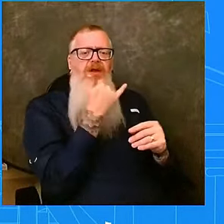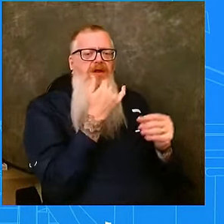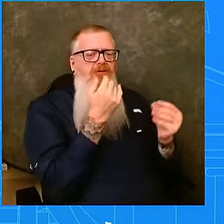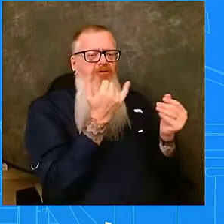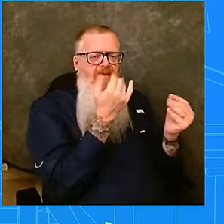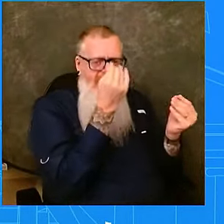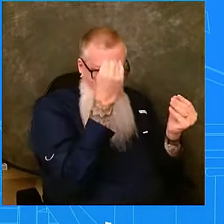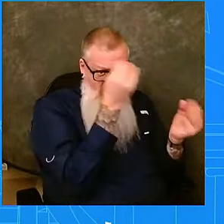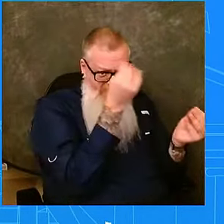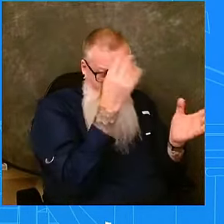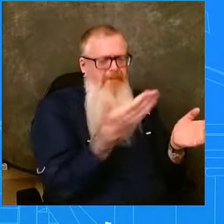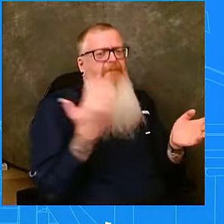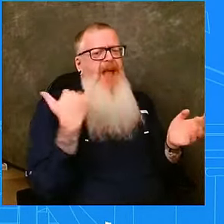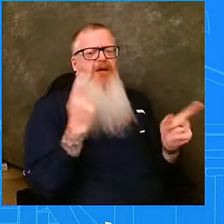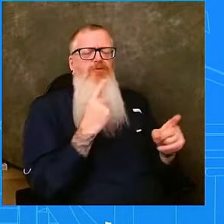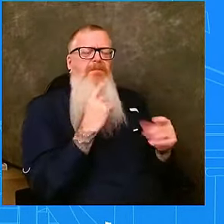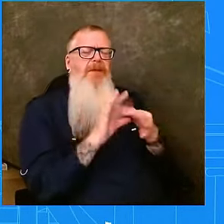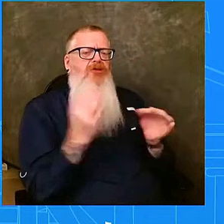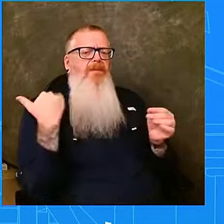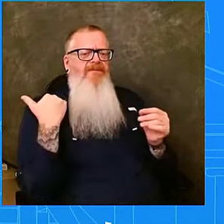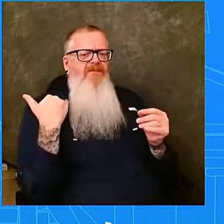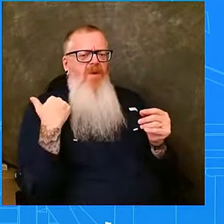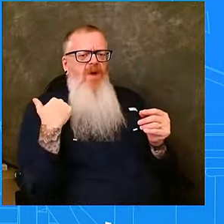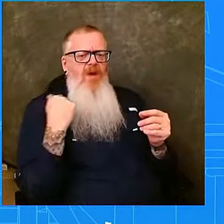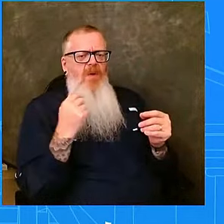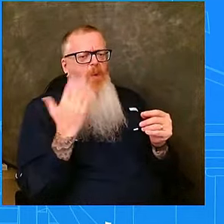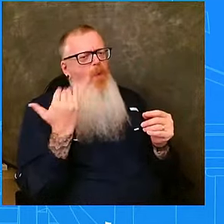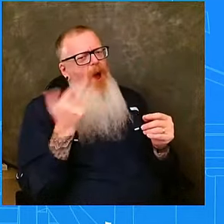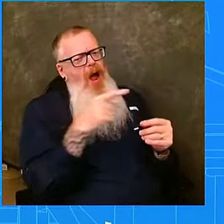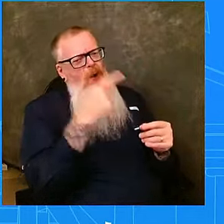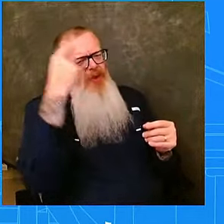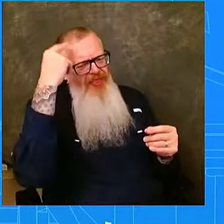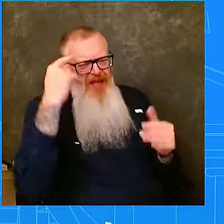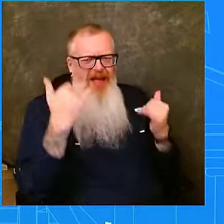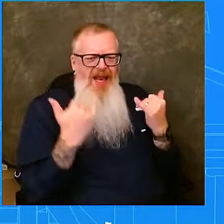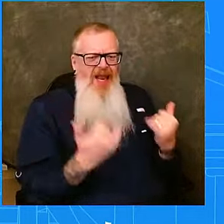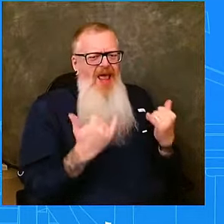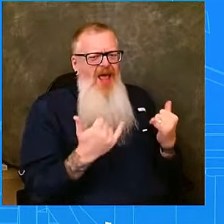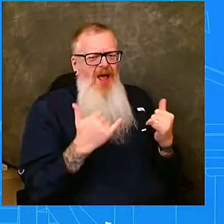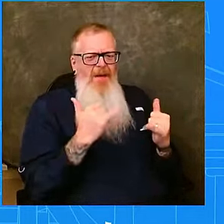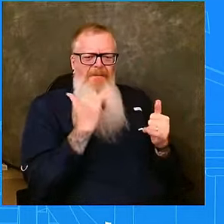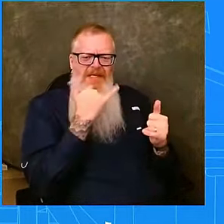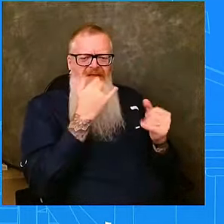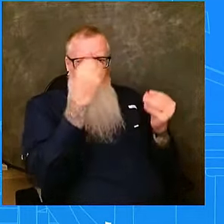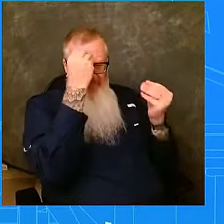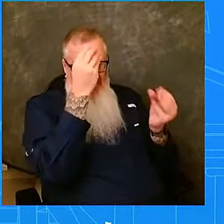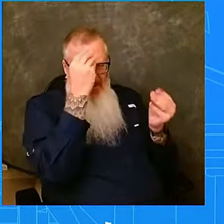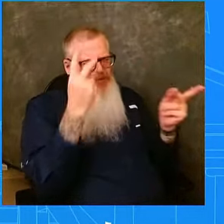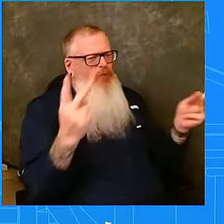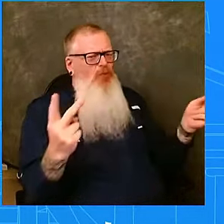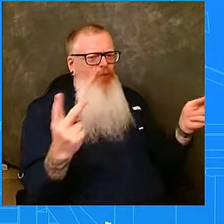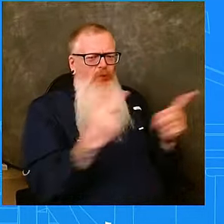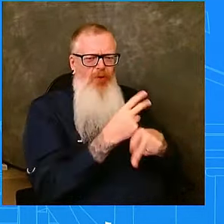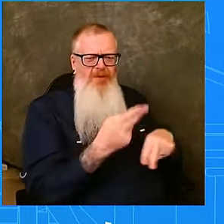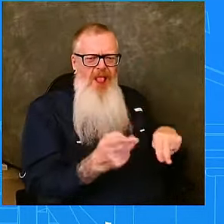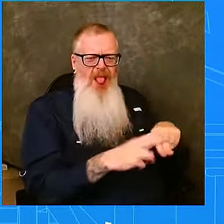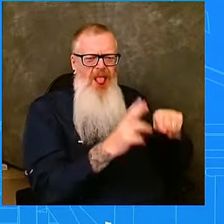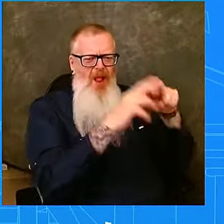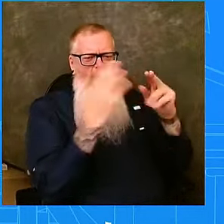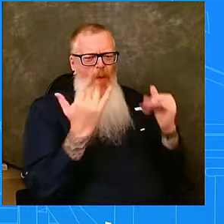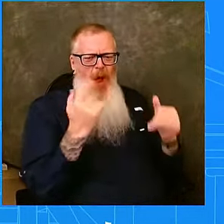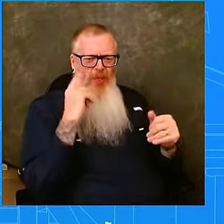that misinformation is so rampant this time around? Is it because of the election? Is it because of certain politicians? Is it because